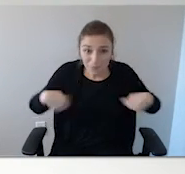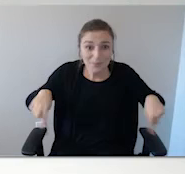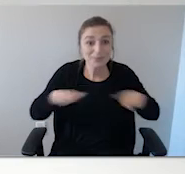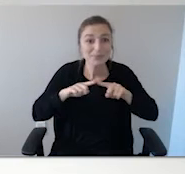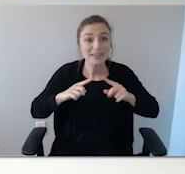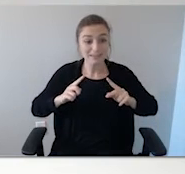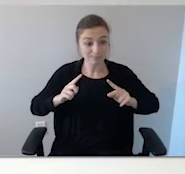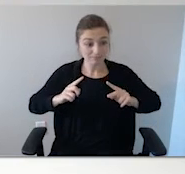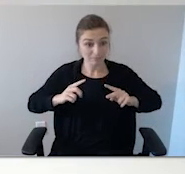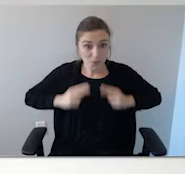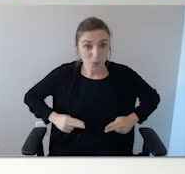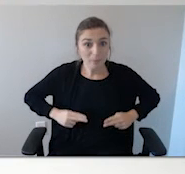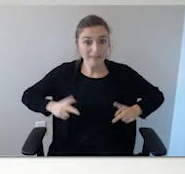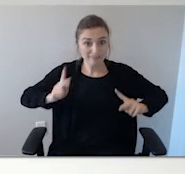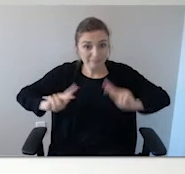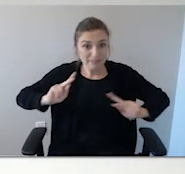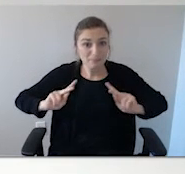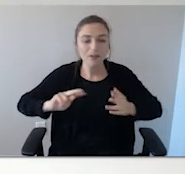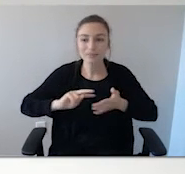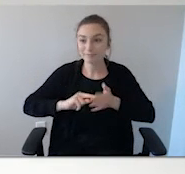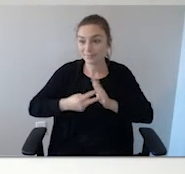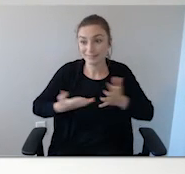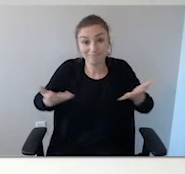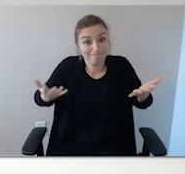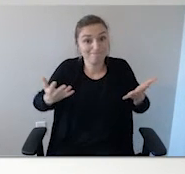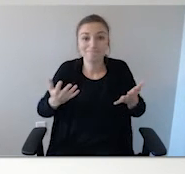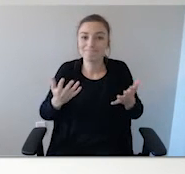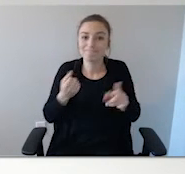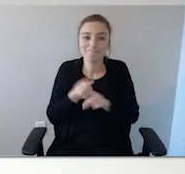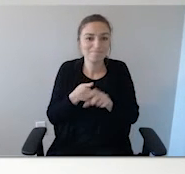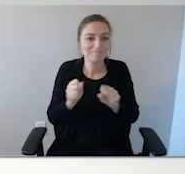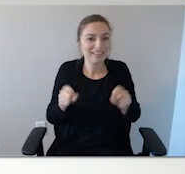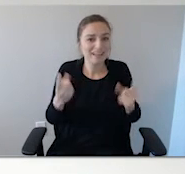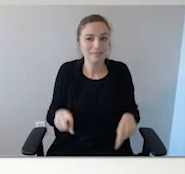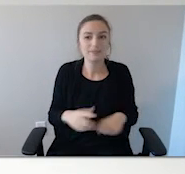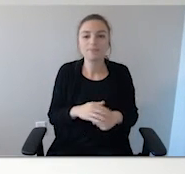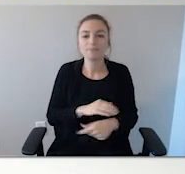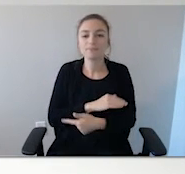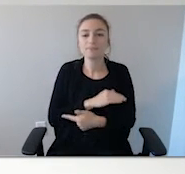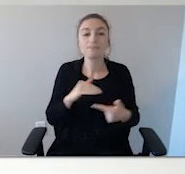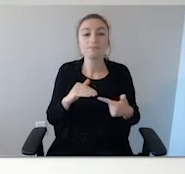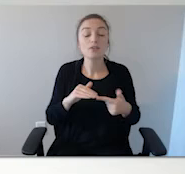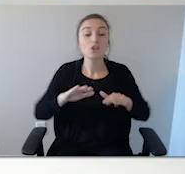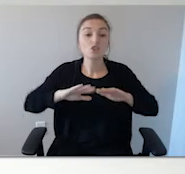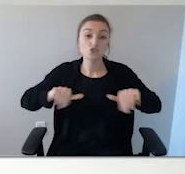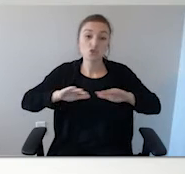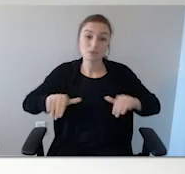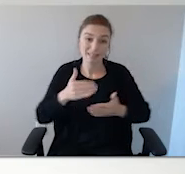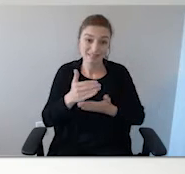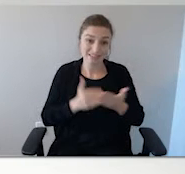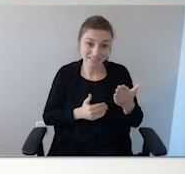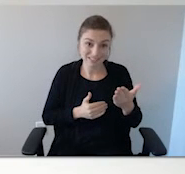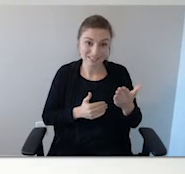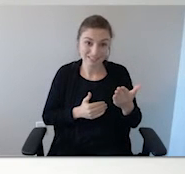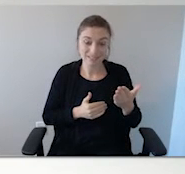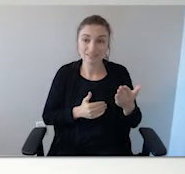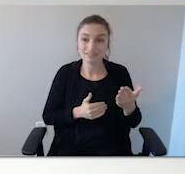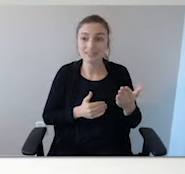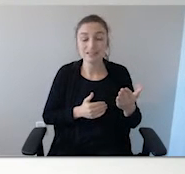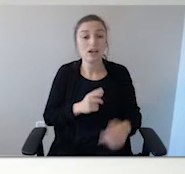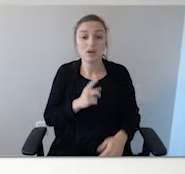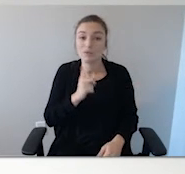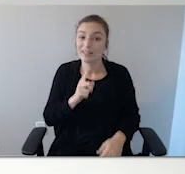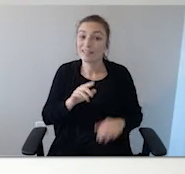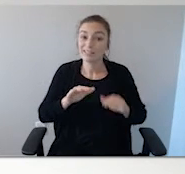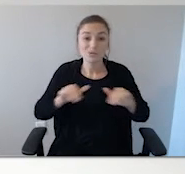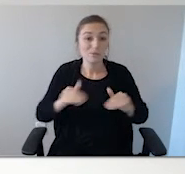And eventually, that's going to fall apart on us too. Swimming lessons. I did talk a little bit about if your kids could swim. I never